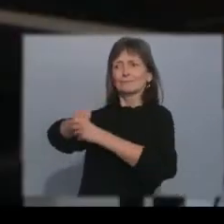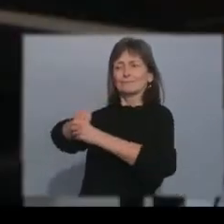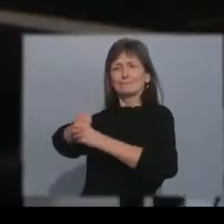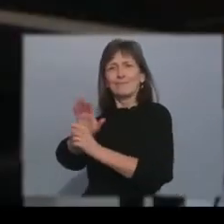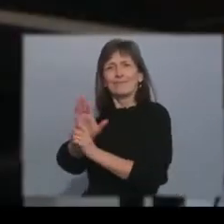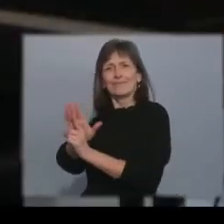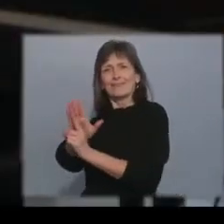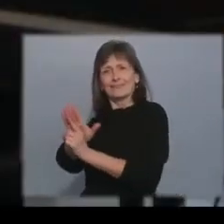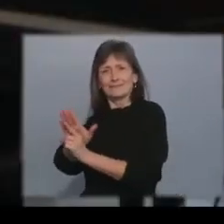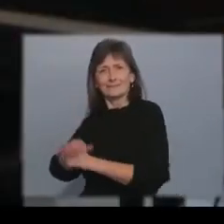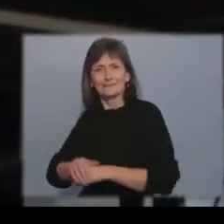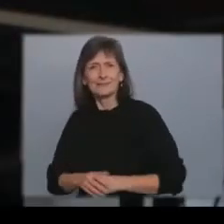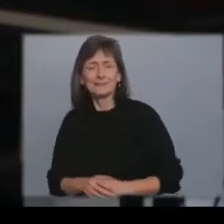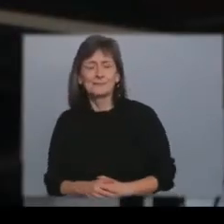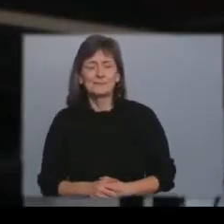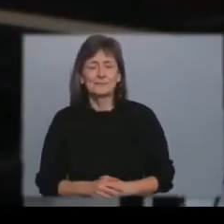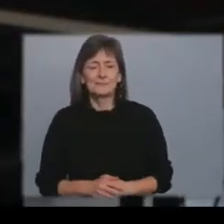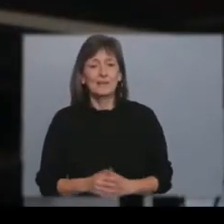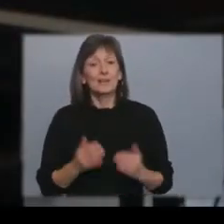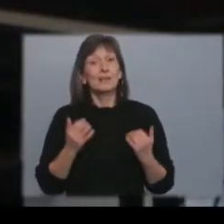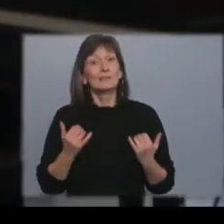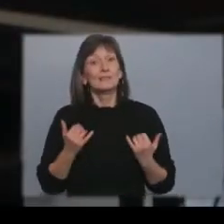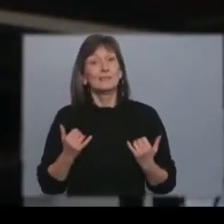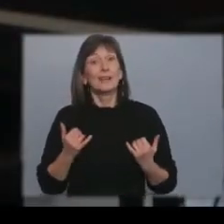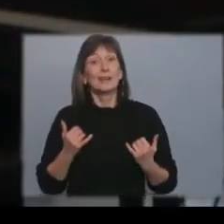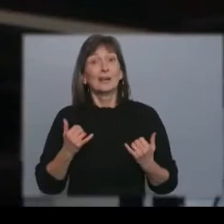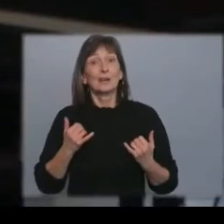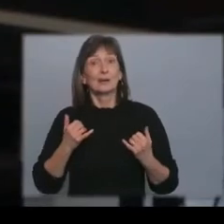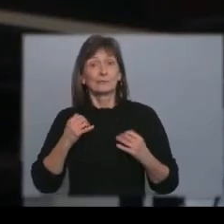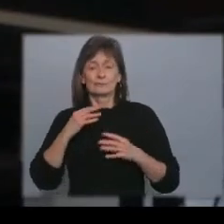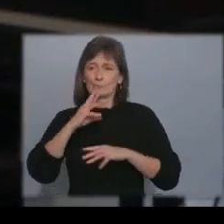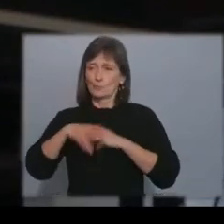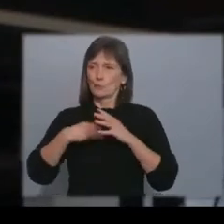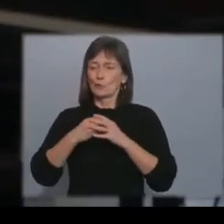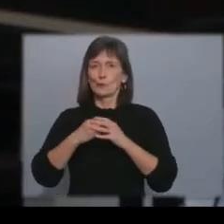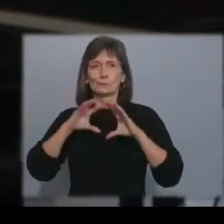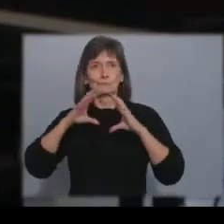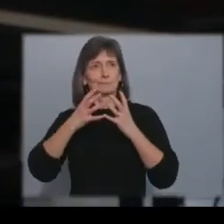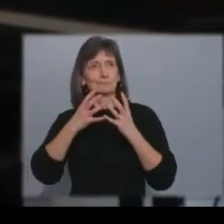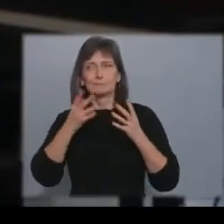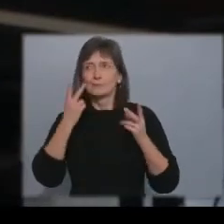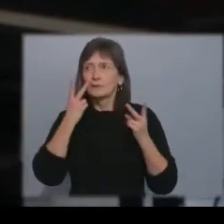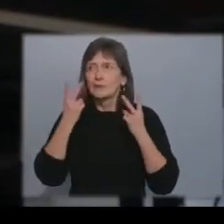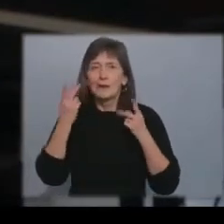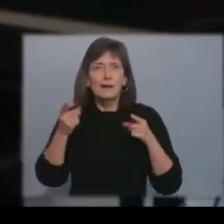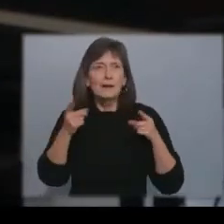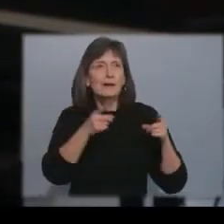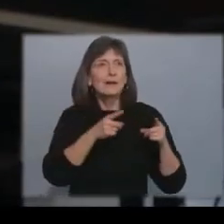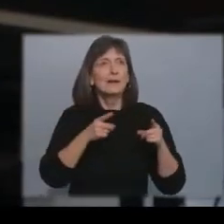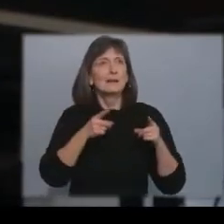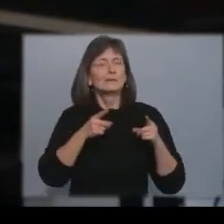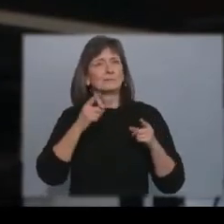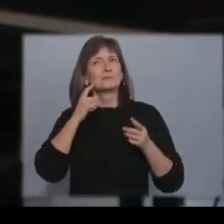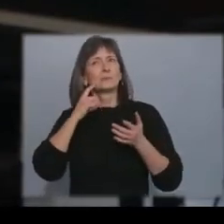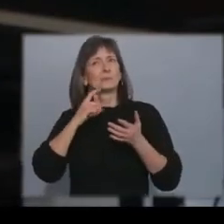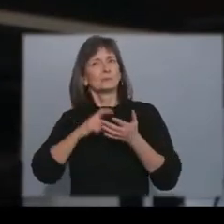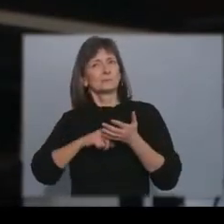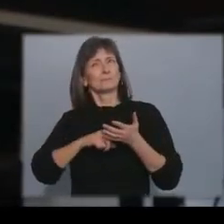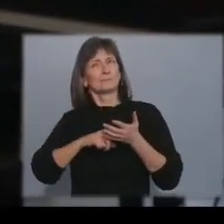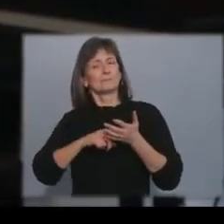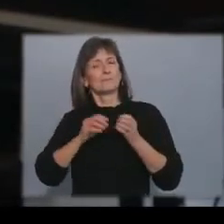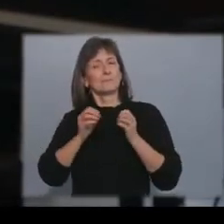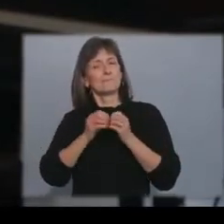at a time in our lives particularly right now with all that's happening in the world it's caused a collective awareness